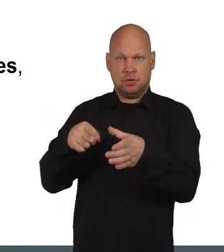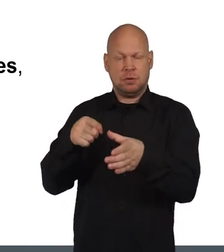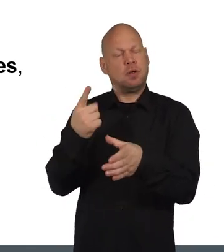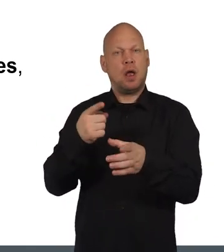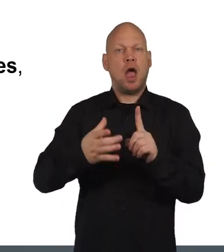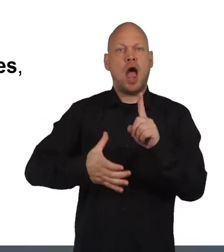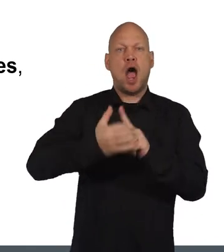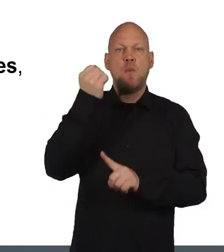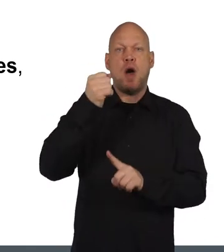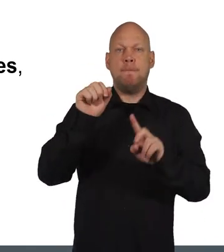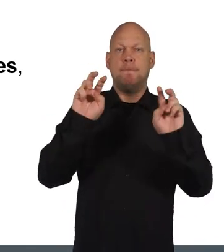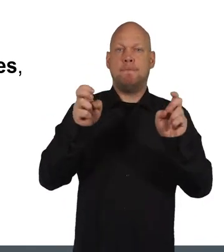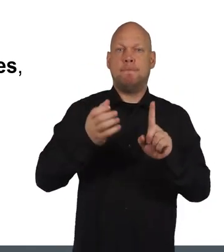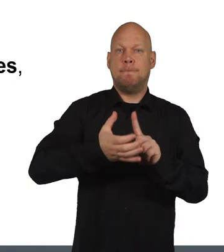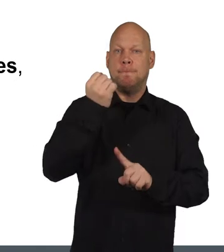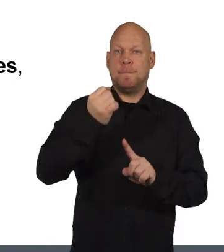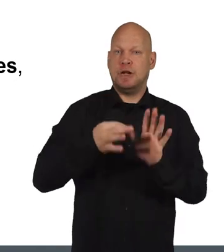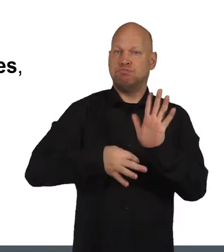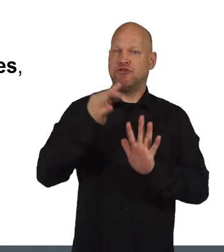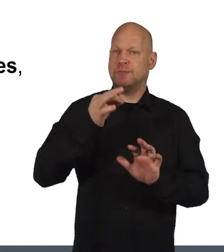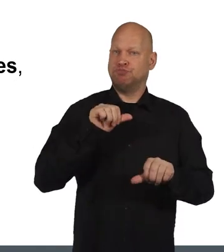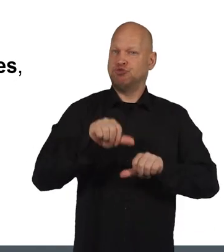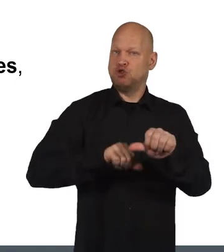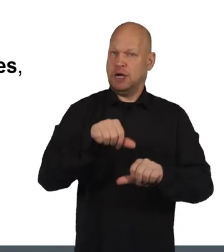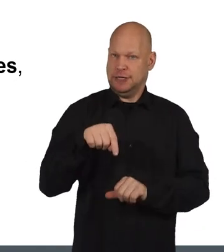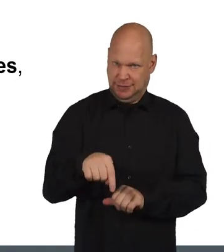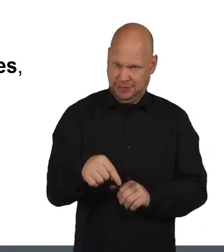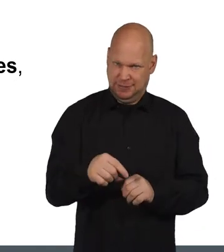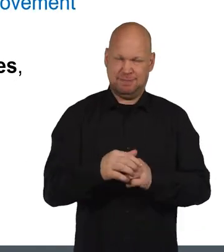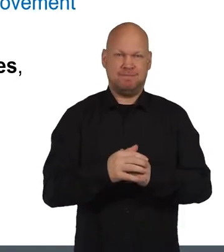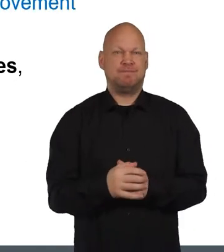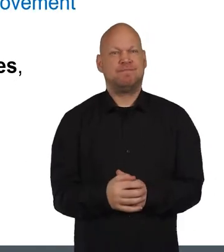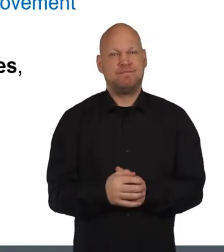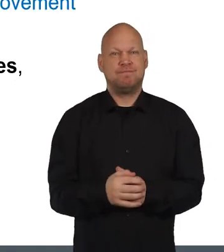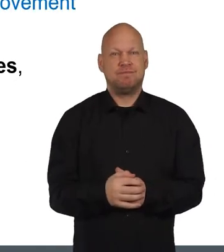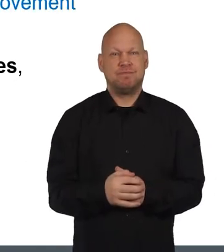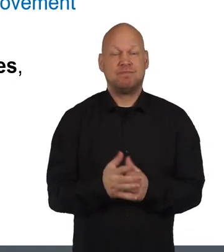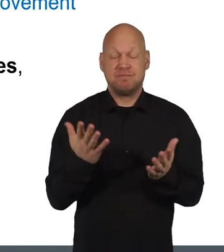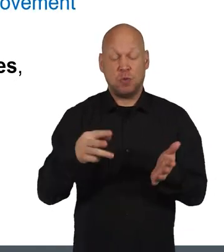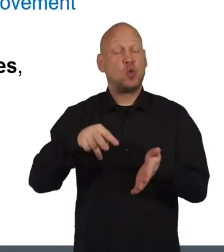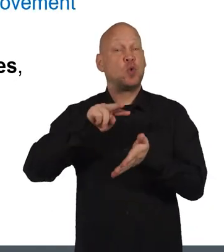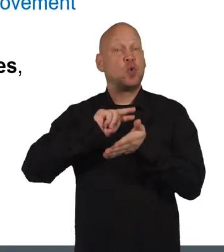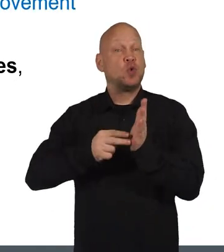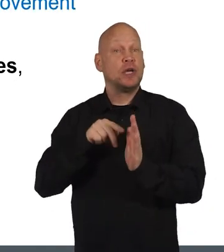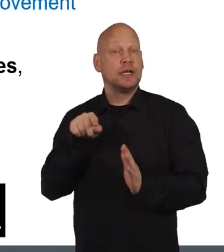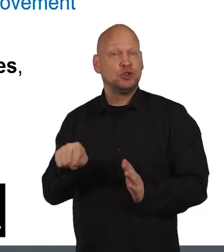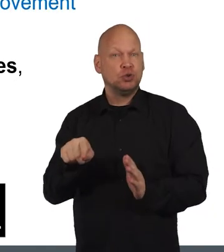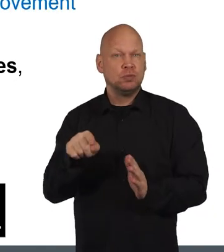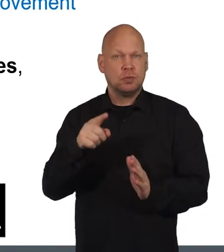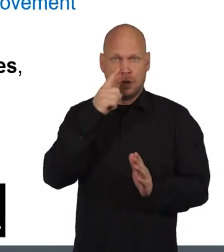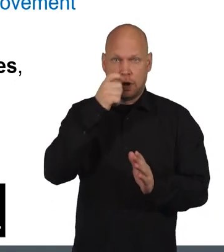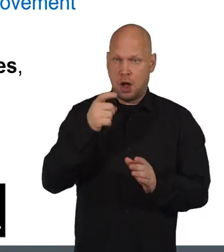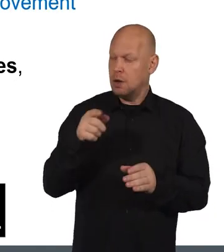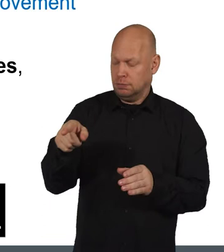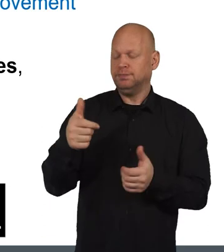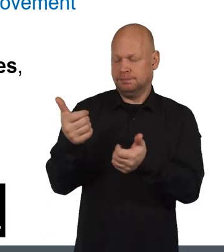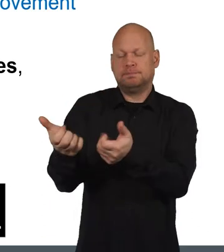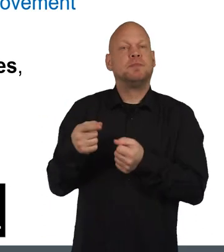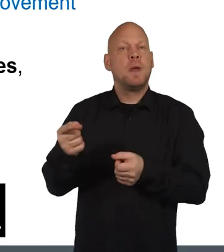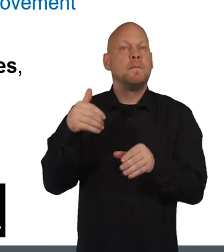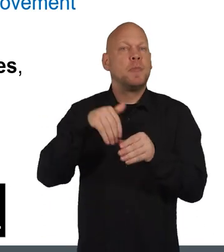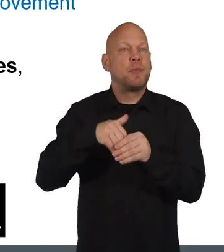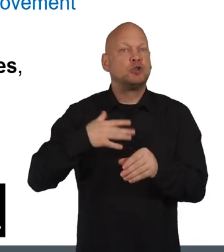request is called an outcome improvement process. And the organisations you can make a participation